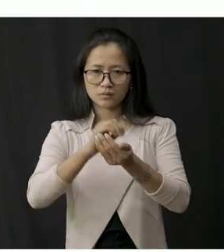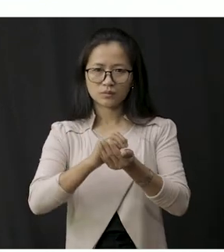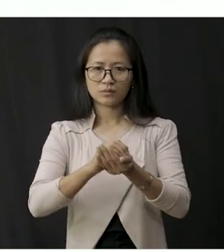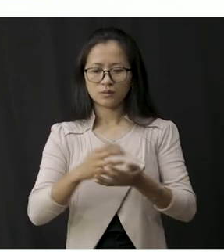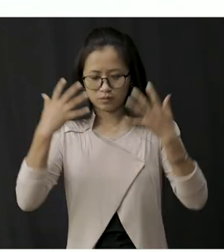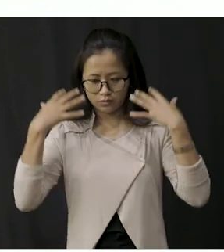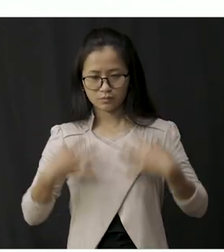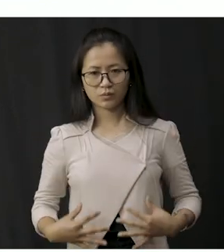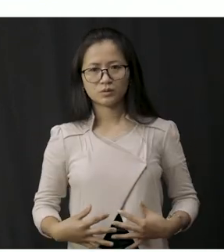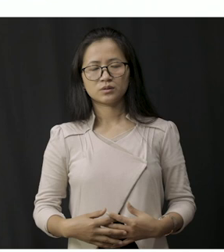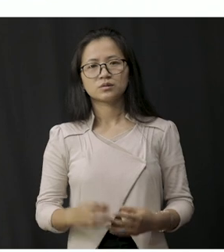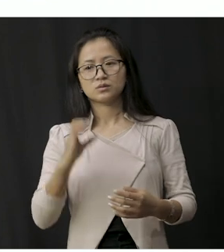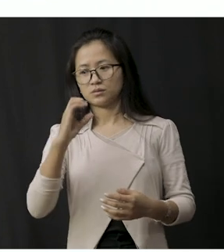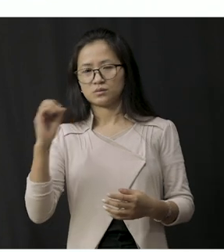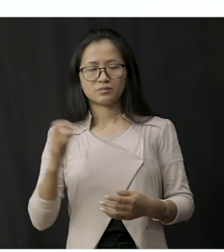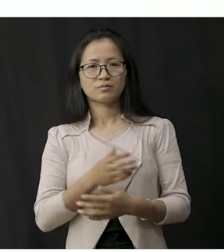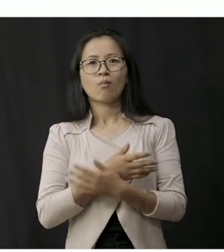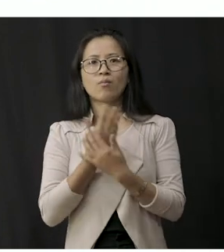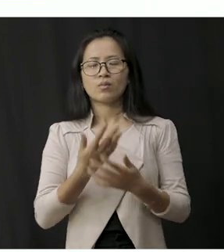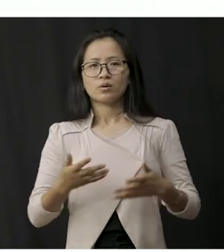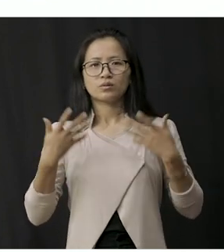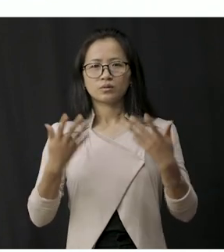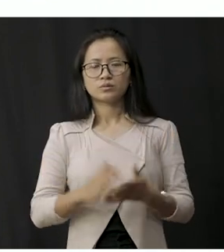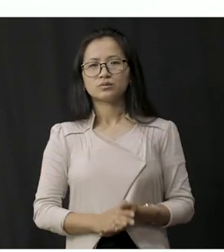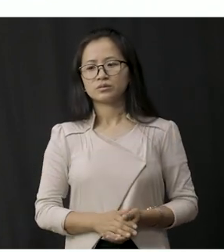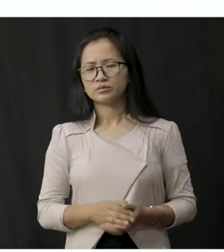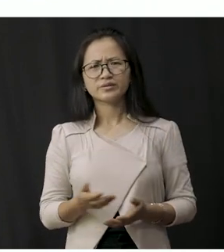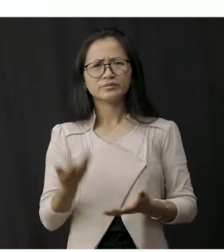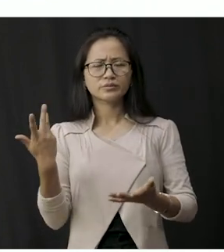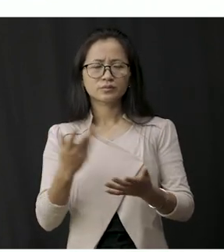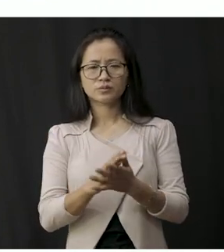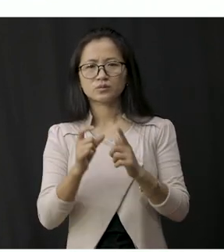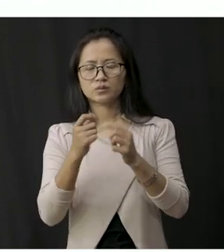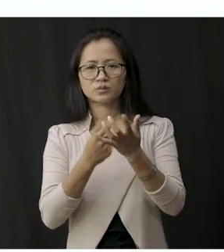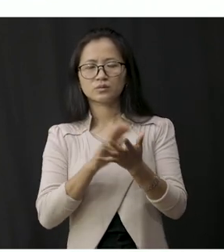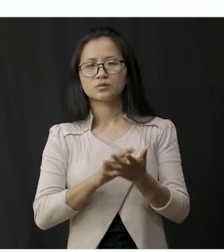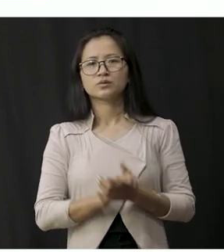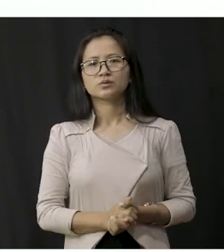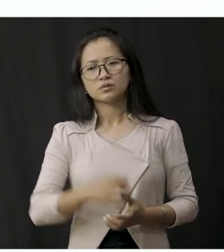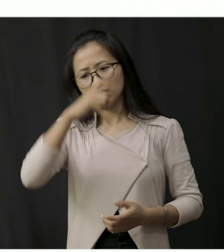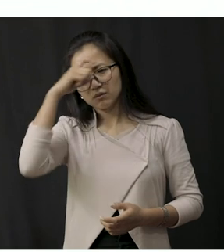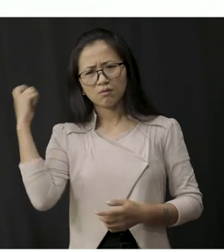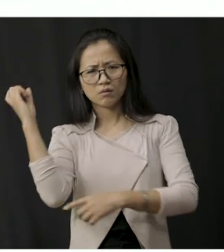our body cool during the hot days so students